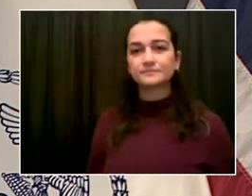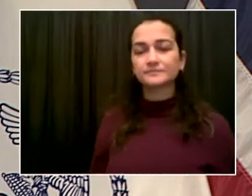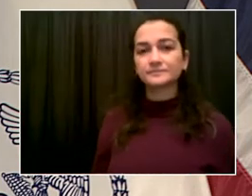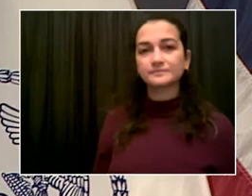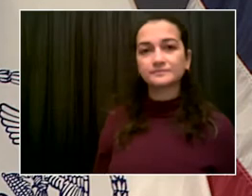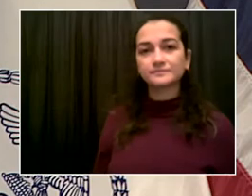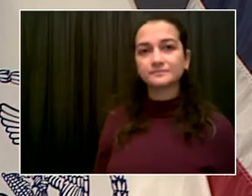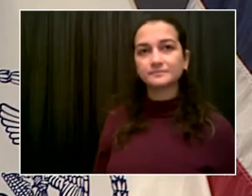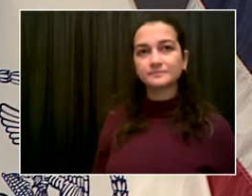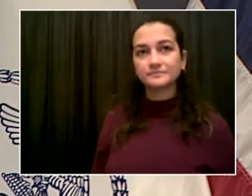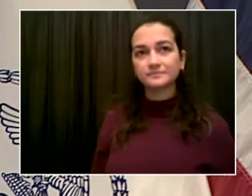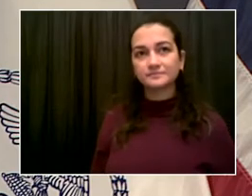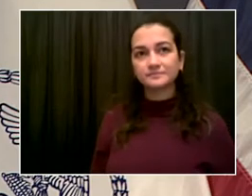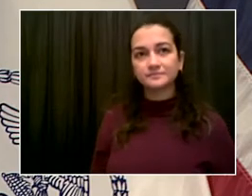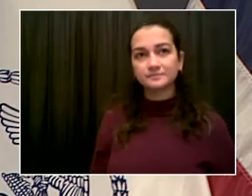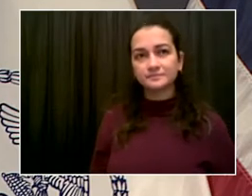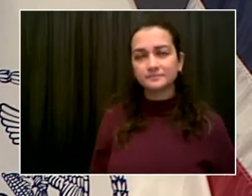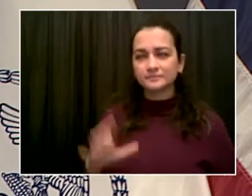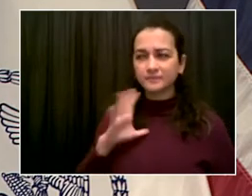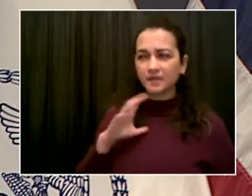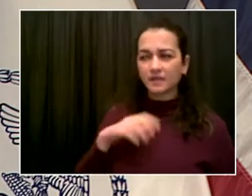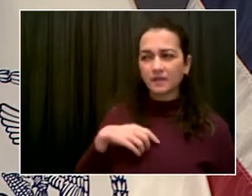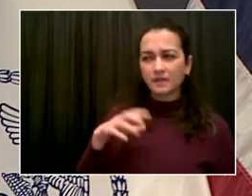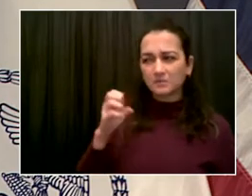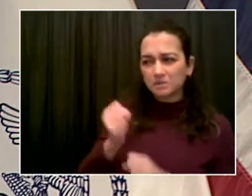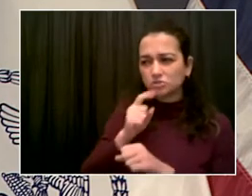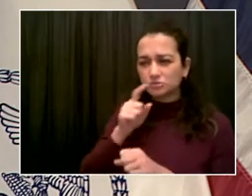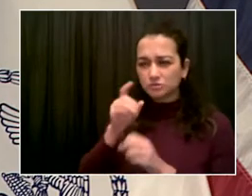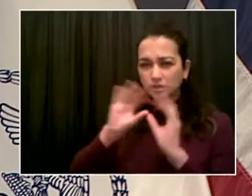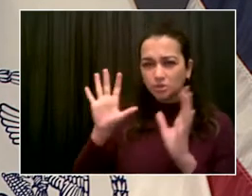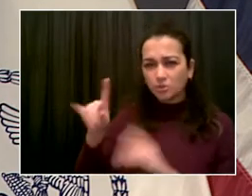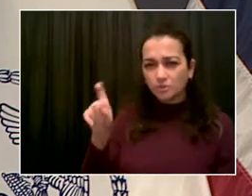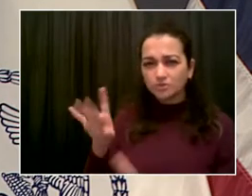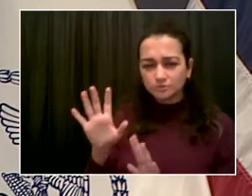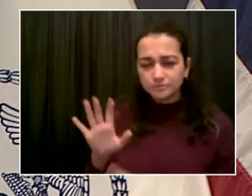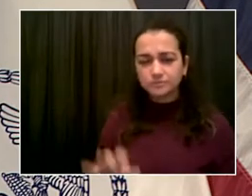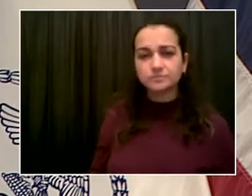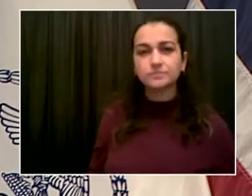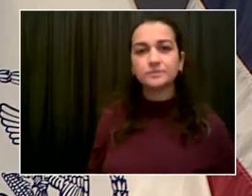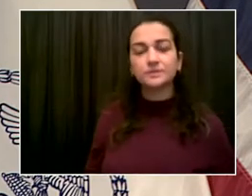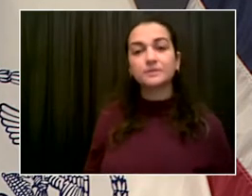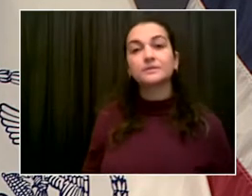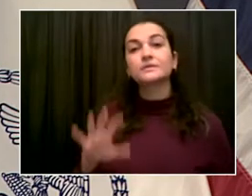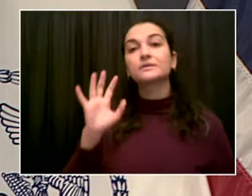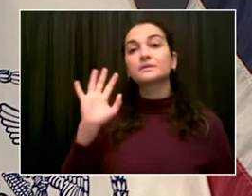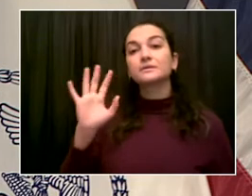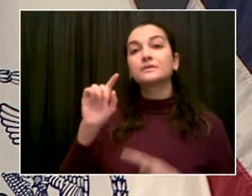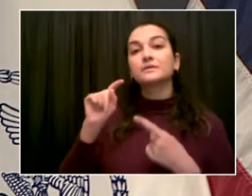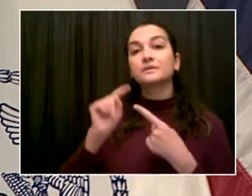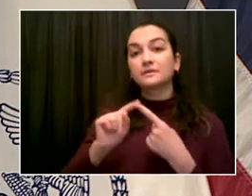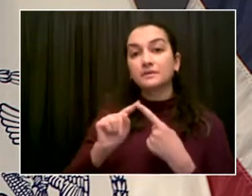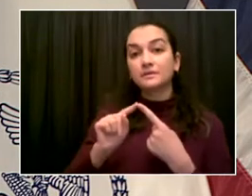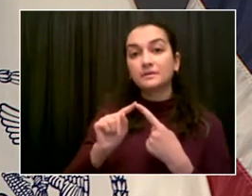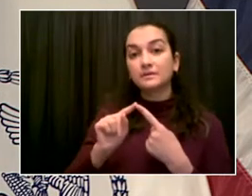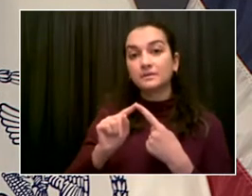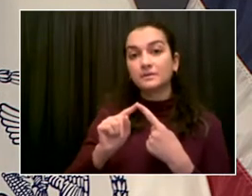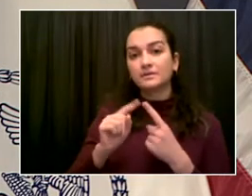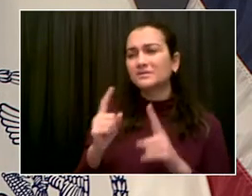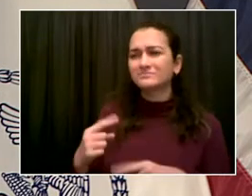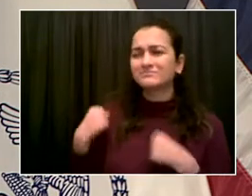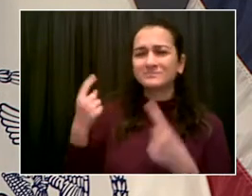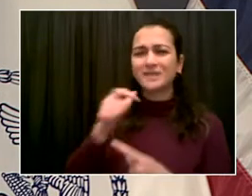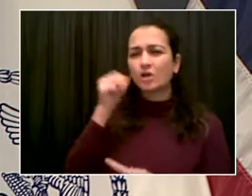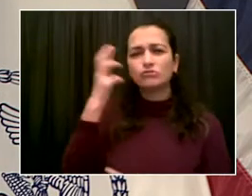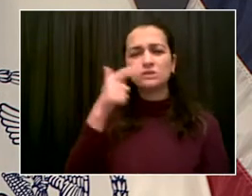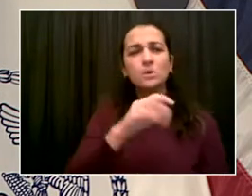question, Dana, this is something we've been working on for a while. We talked about climbing the ladder. That's something that's been an active